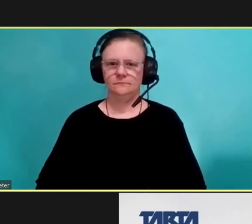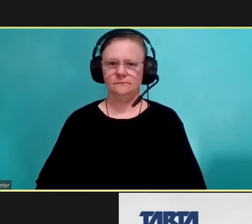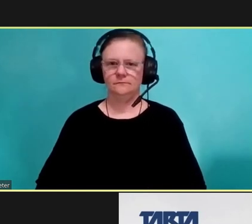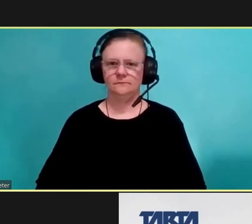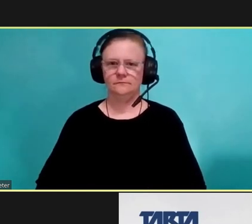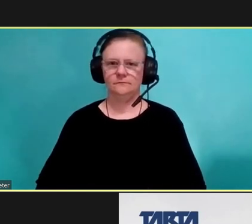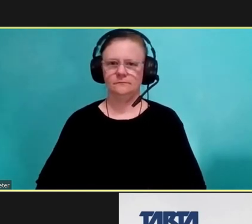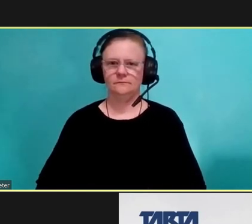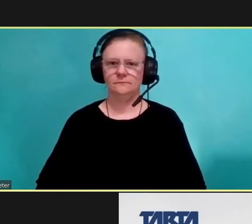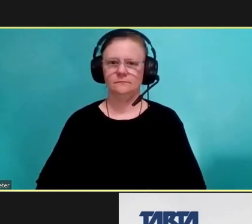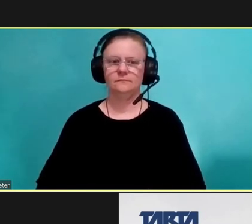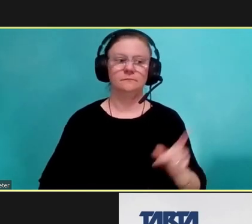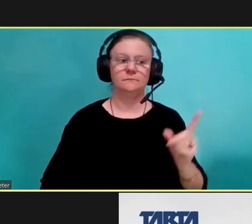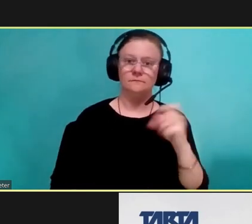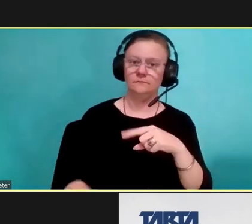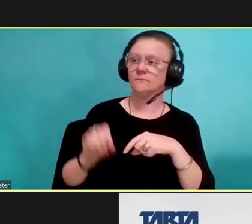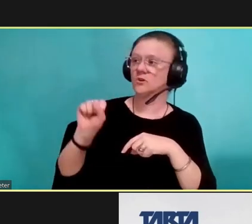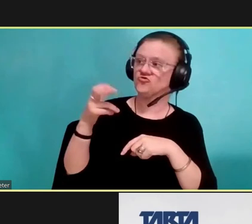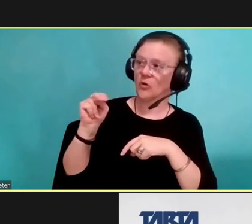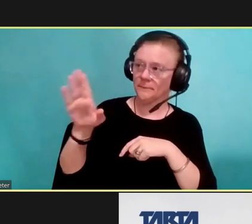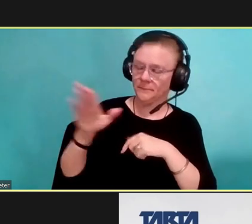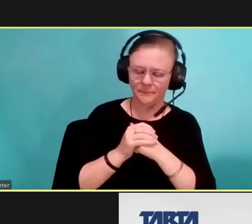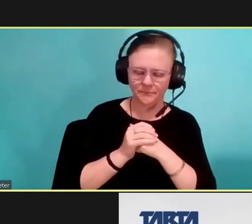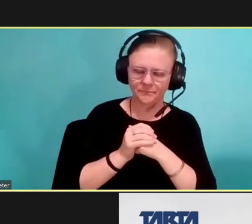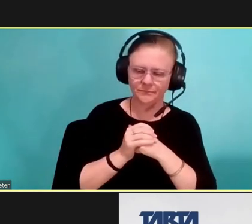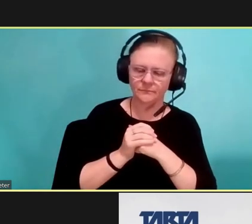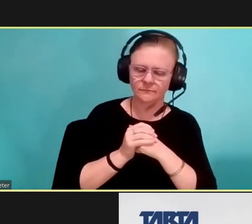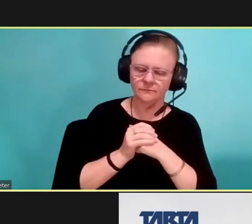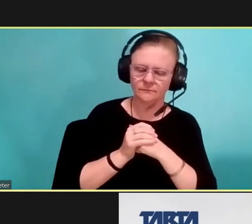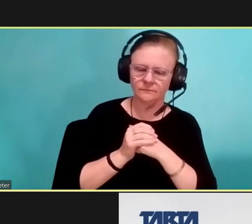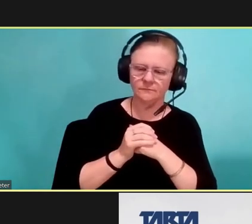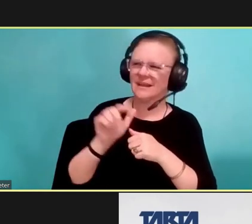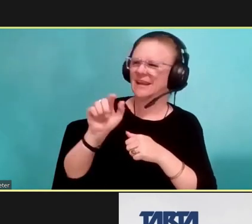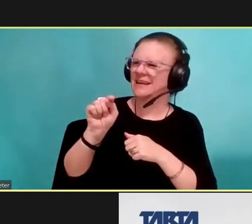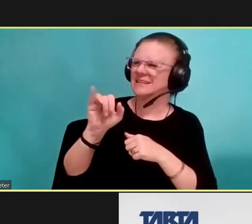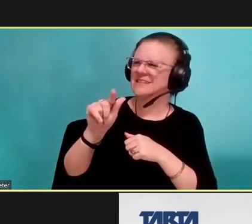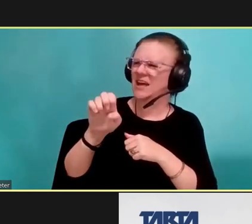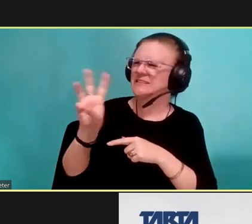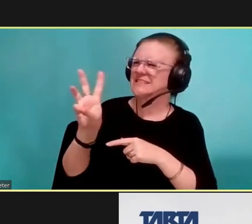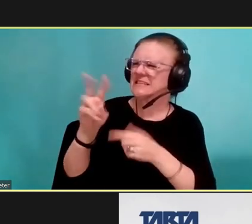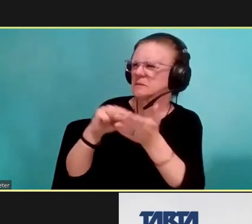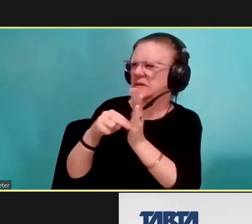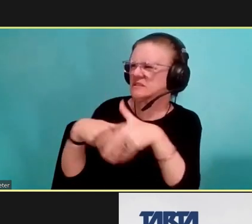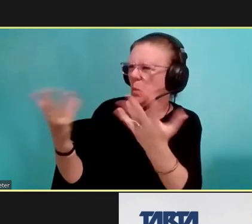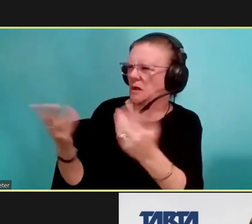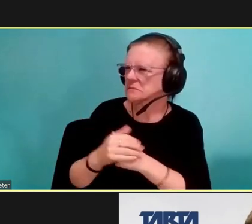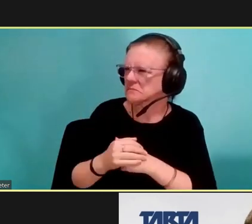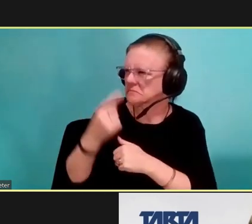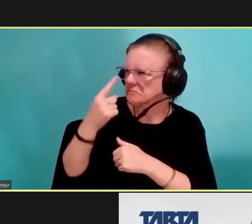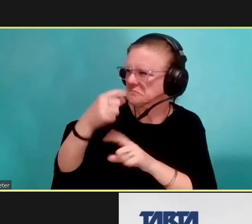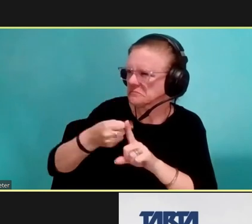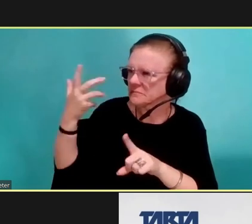To begin, we have a question for Sean. What is Title VI? Frayer-